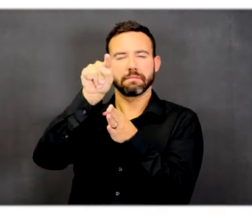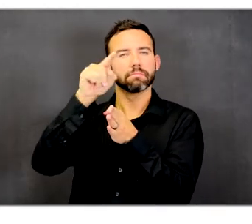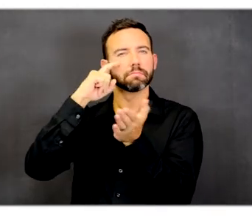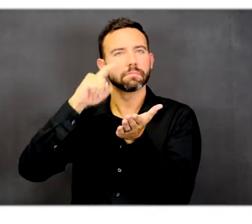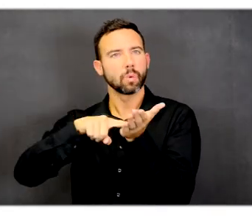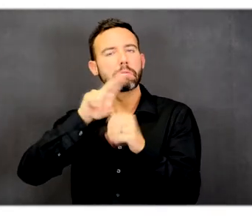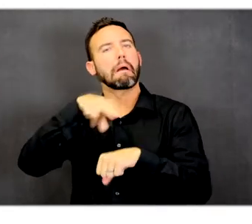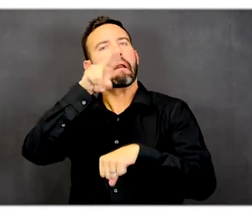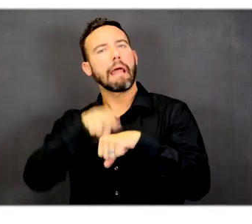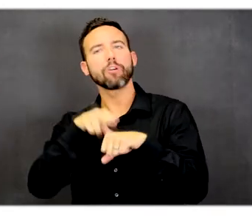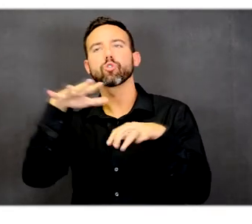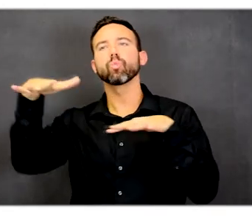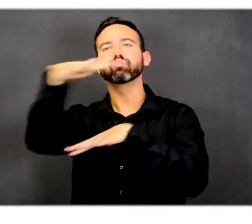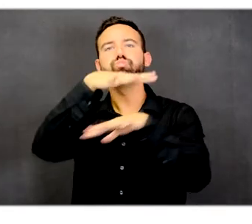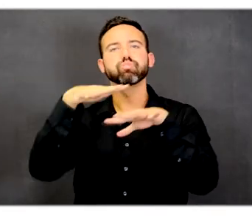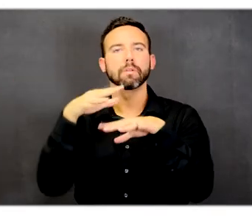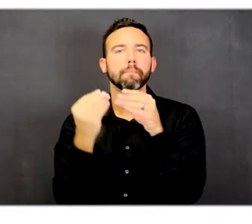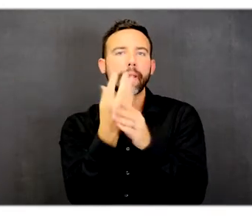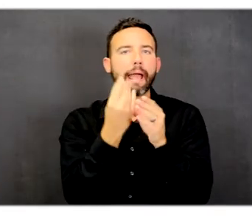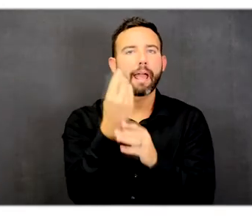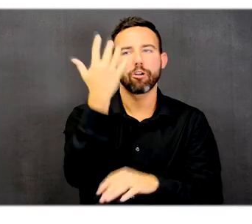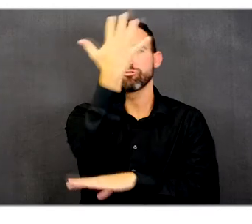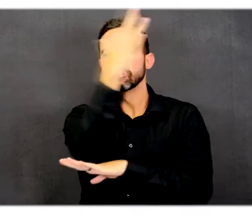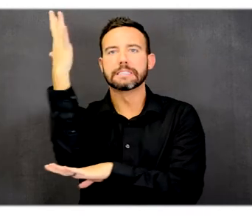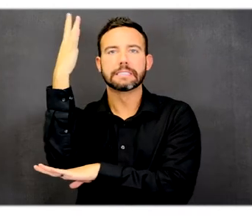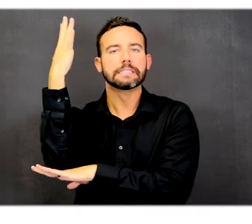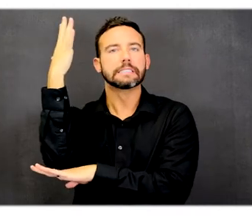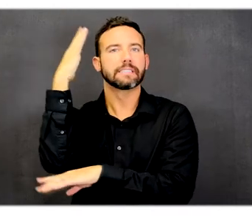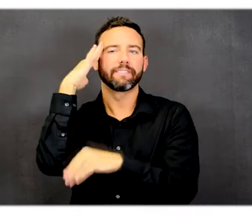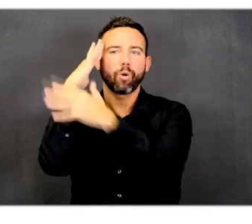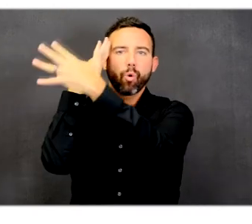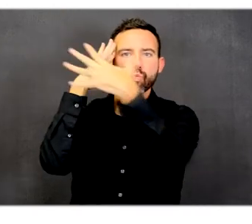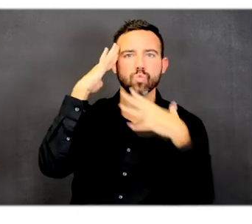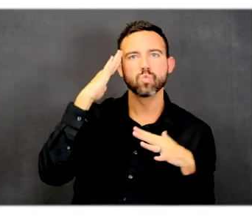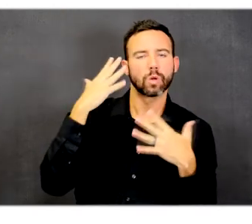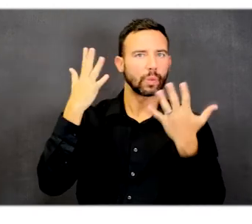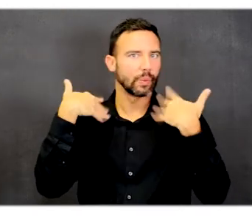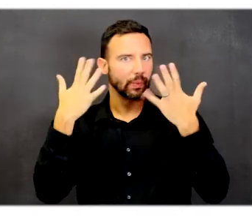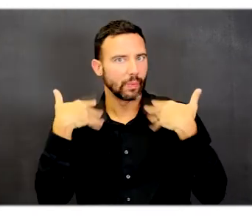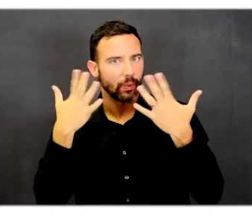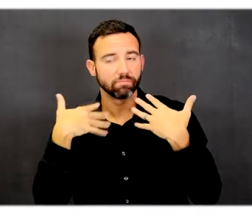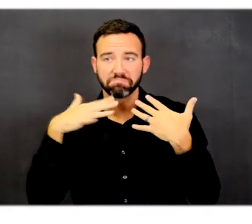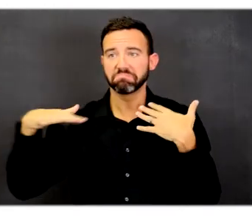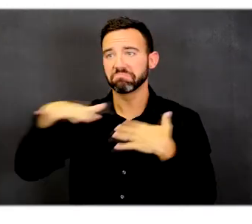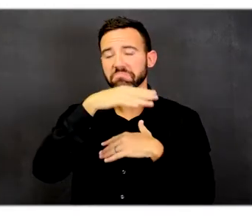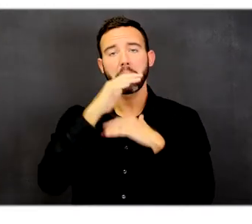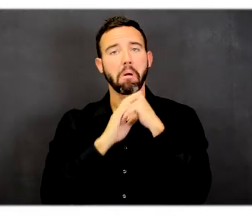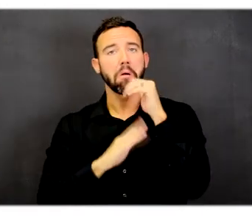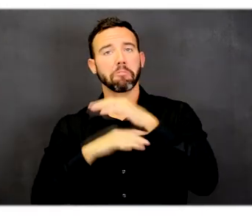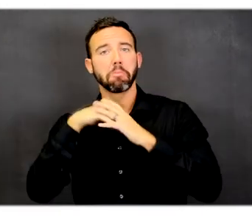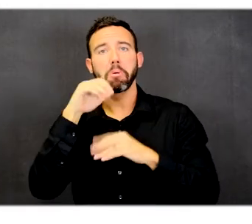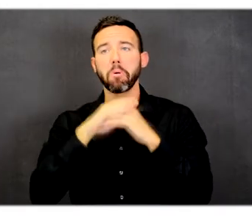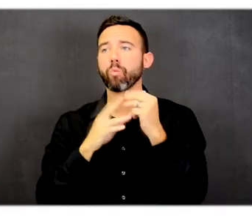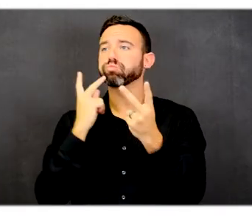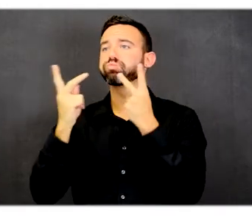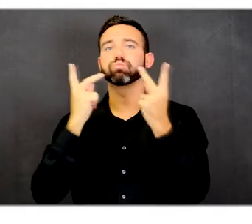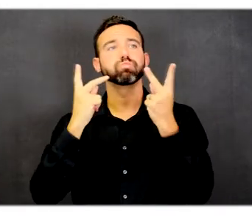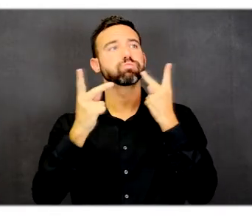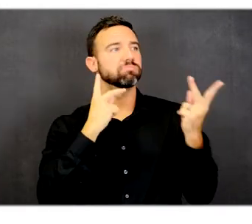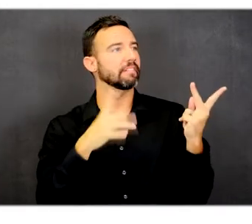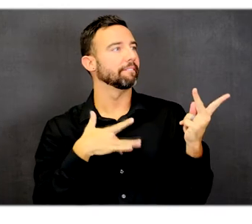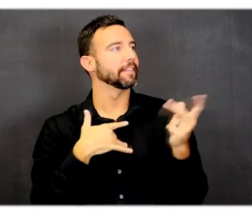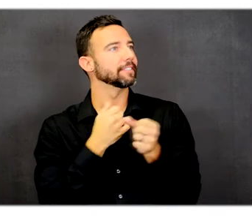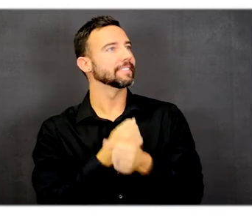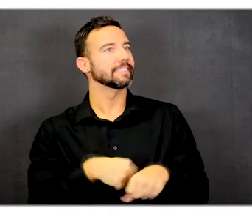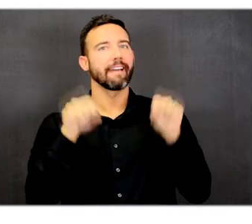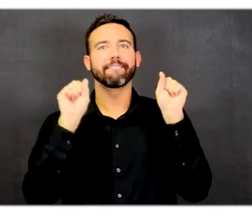with plantings and trees to provide shade. It's a comfortable area with good visibility so you feel safe